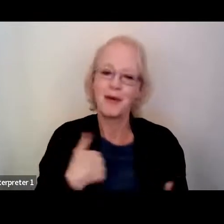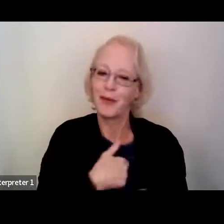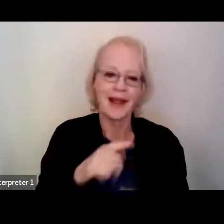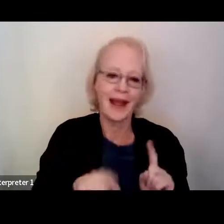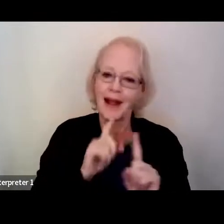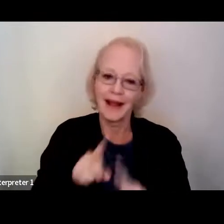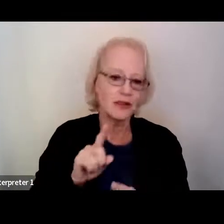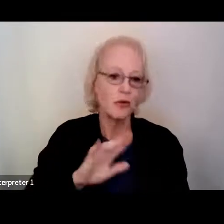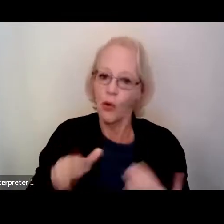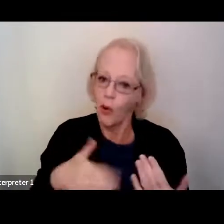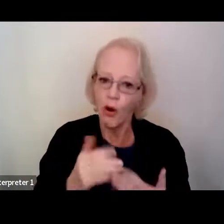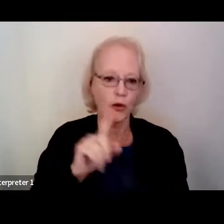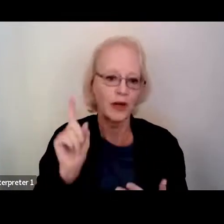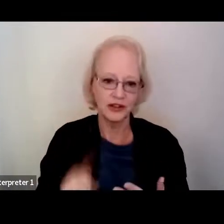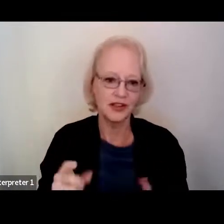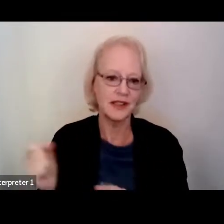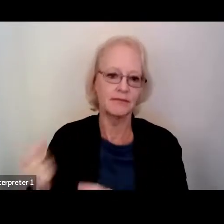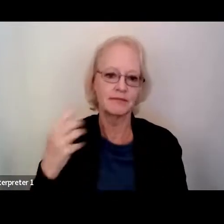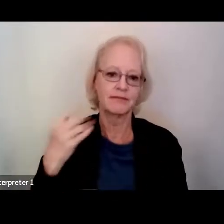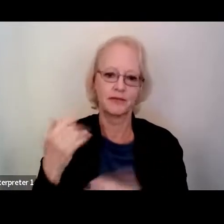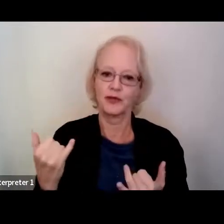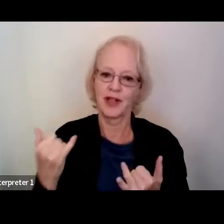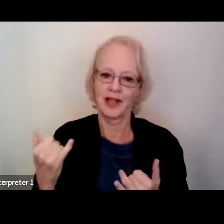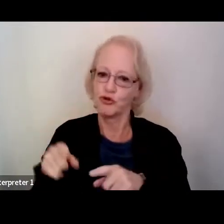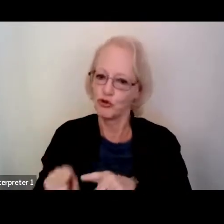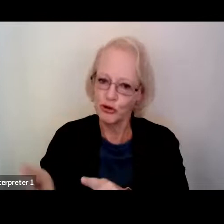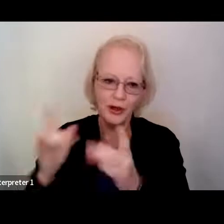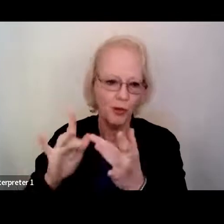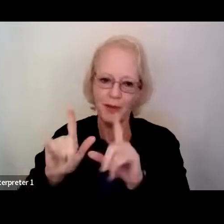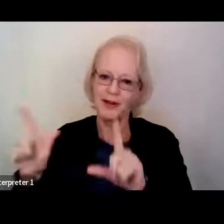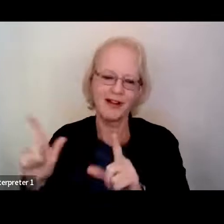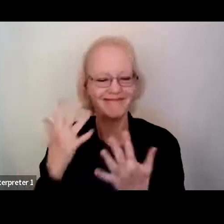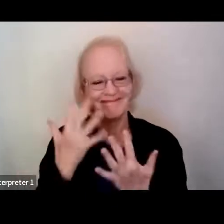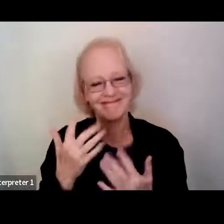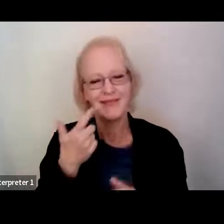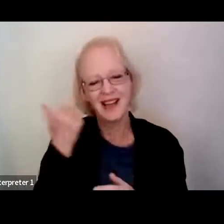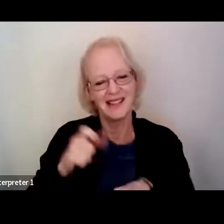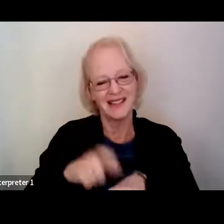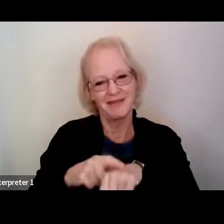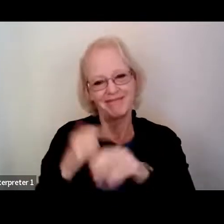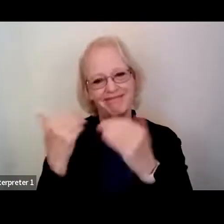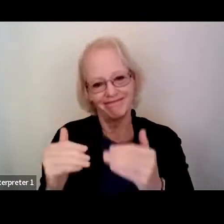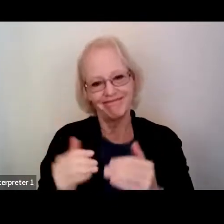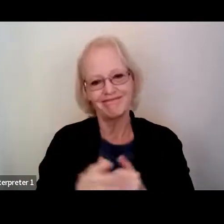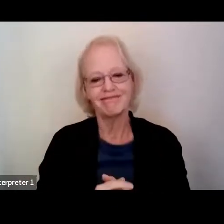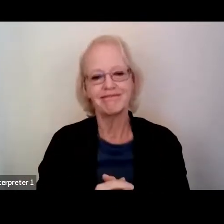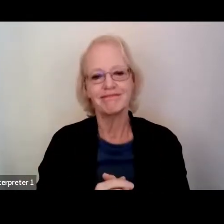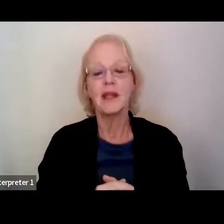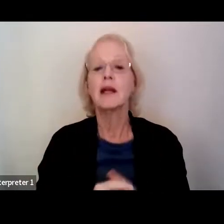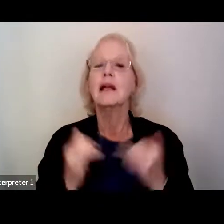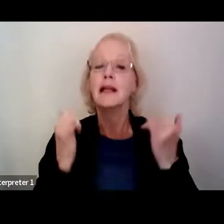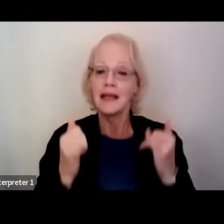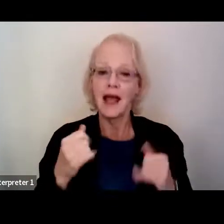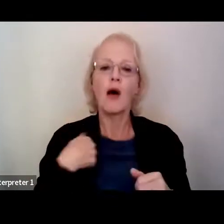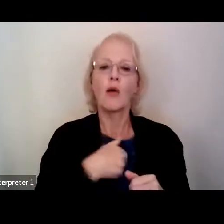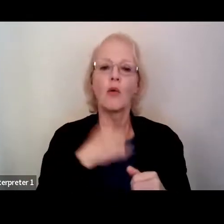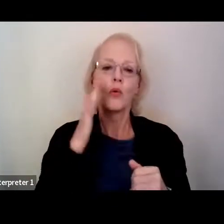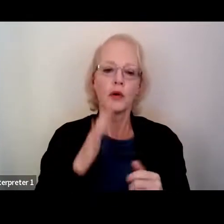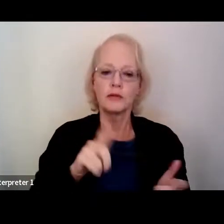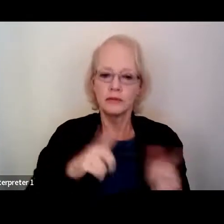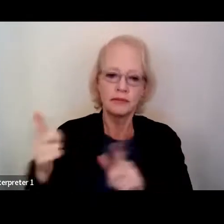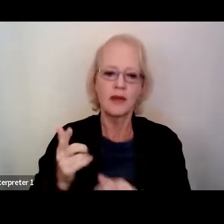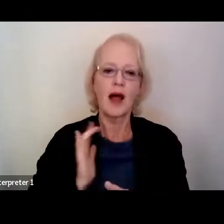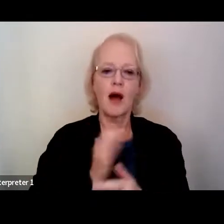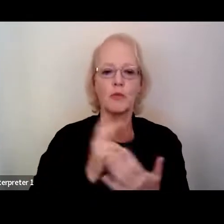that are just being submitted today during the webinar, unfortunately, just due to time. So I'm now going to turn things over to our